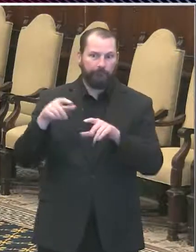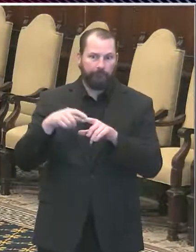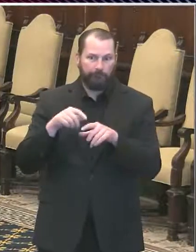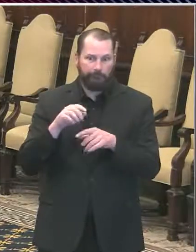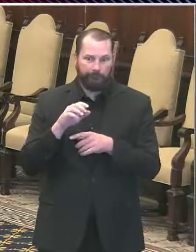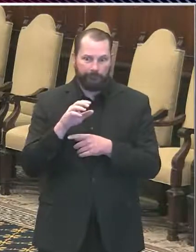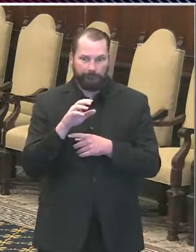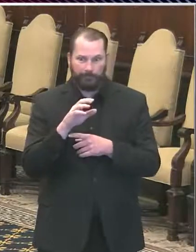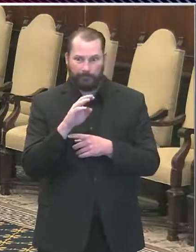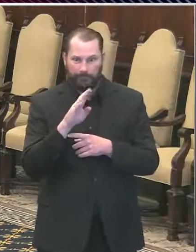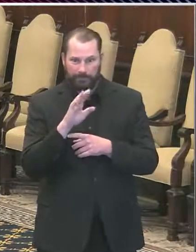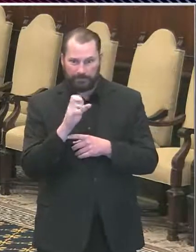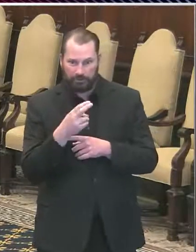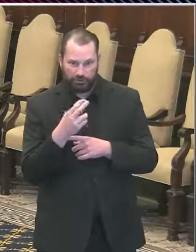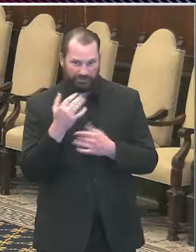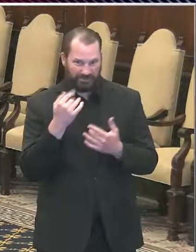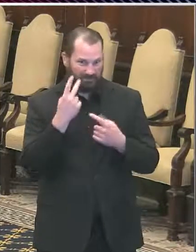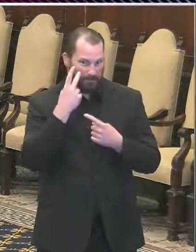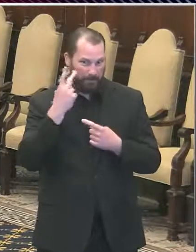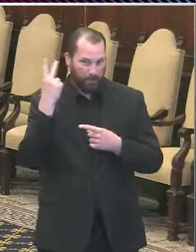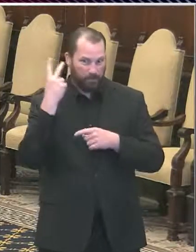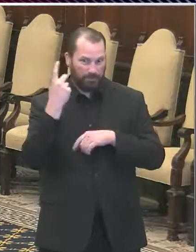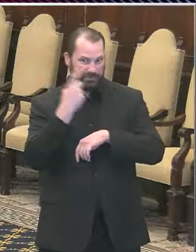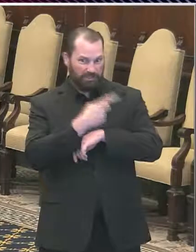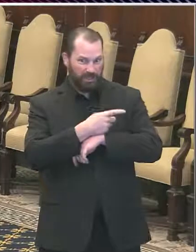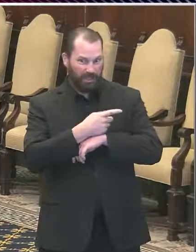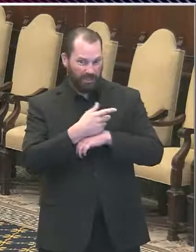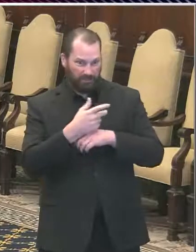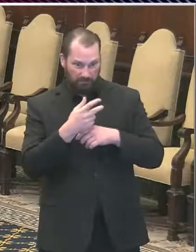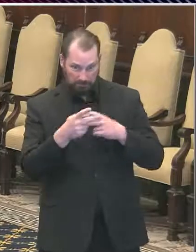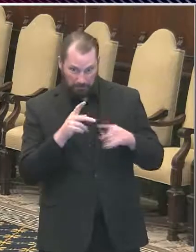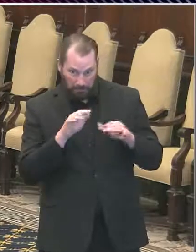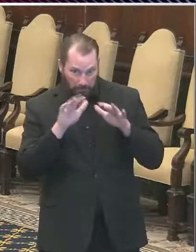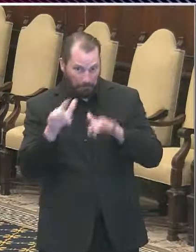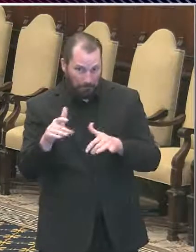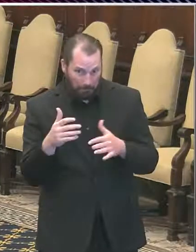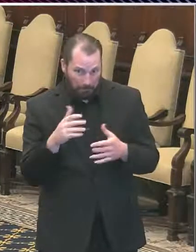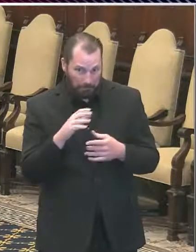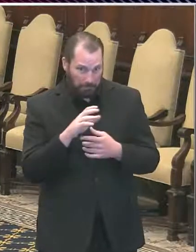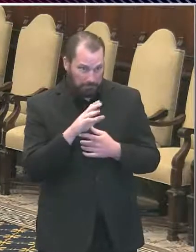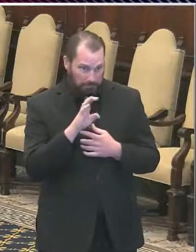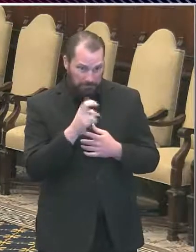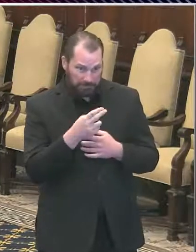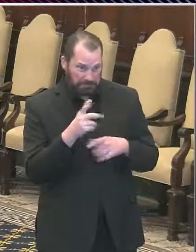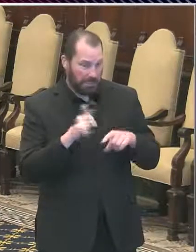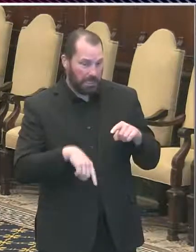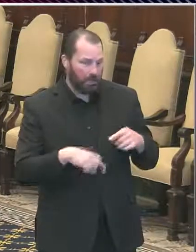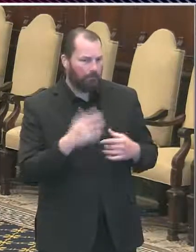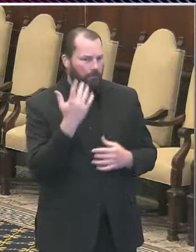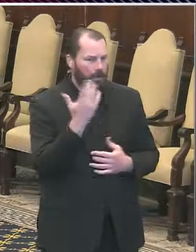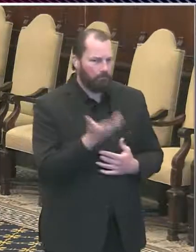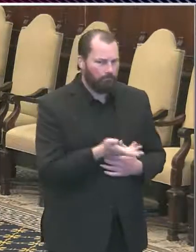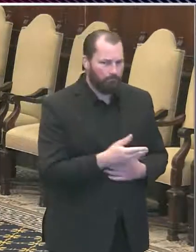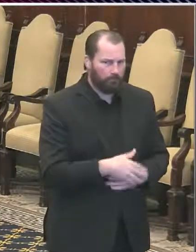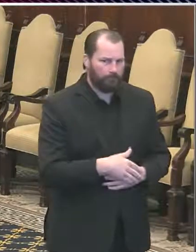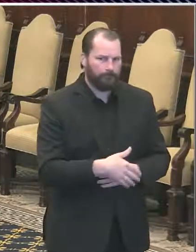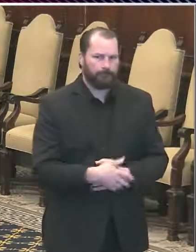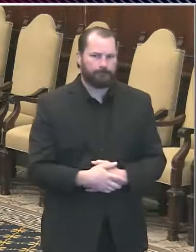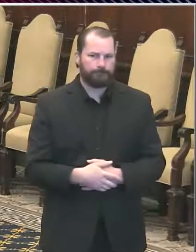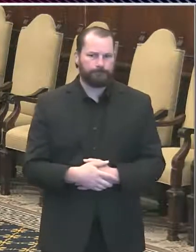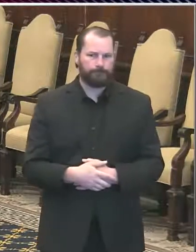is your message to them? Well, know, being outside is probably somewhat lower risk than being inside. On the other hand,